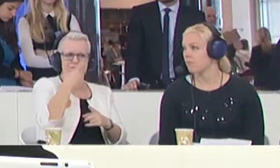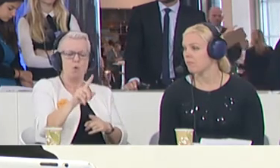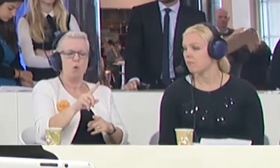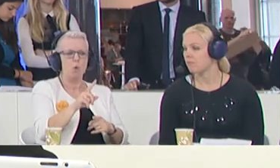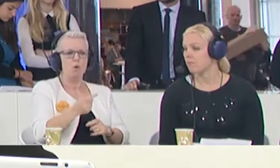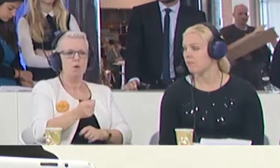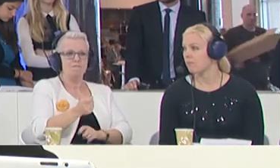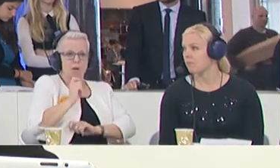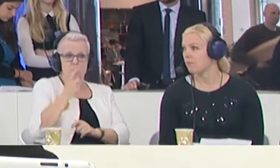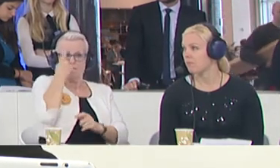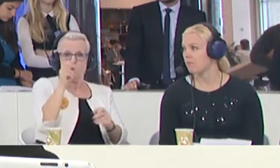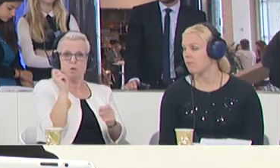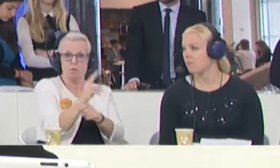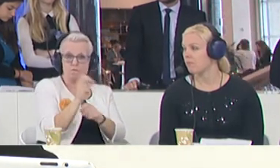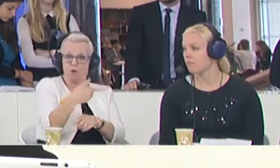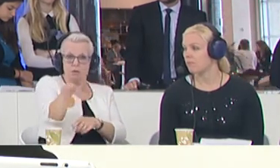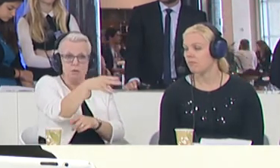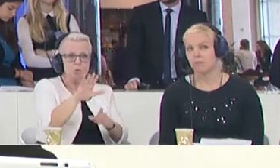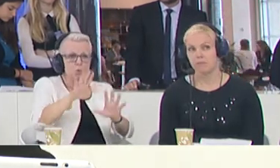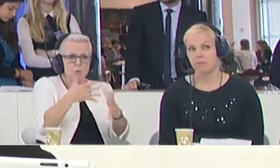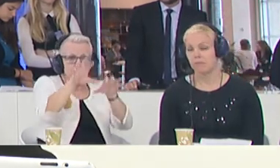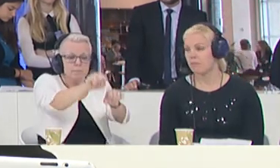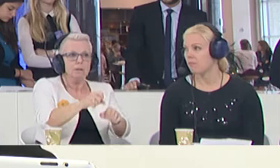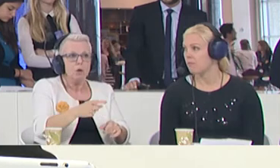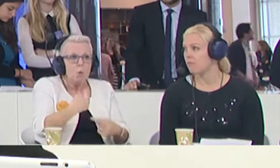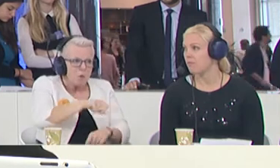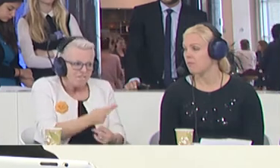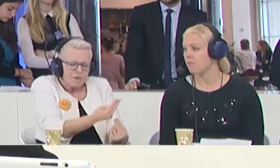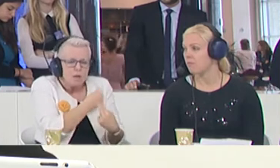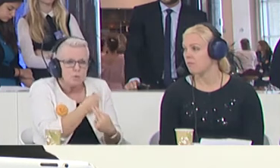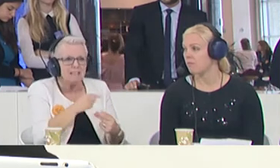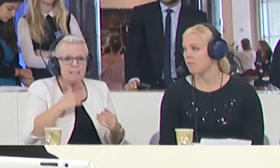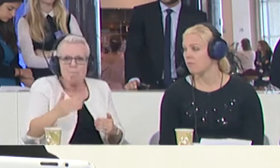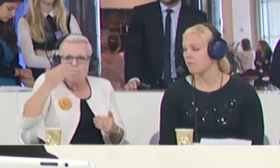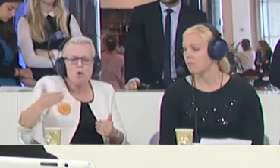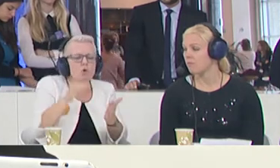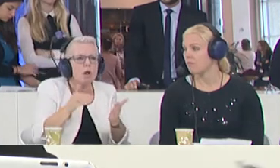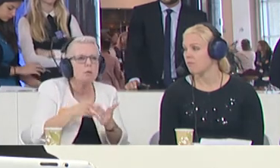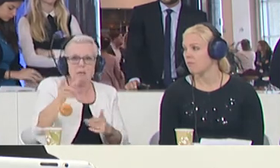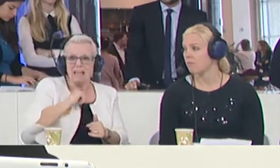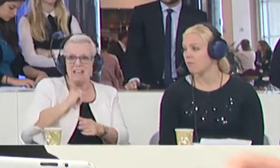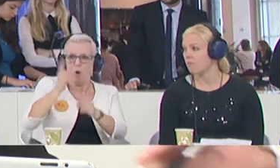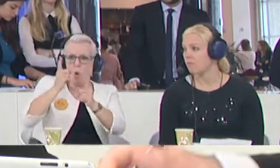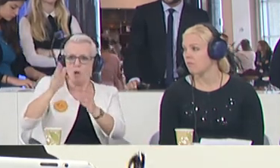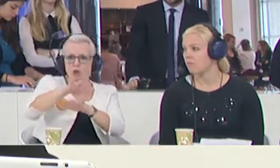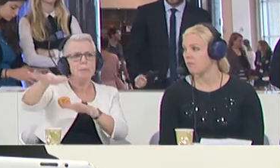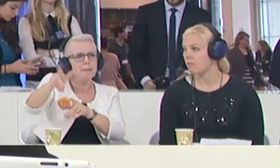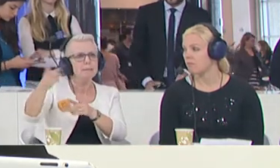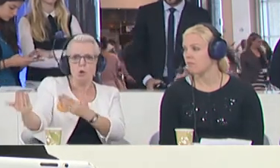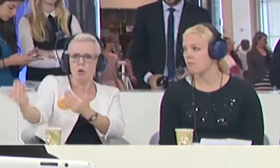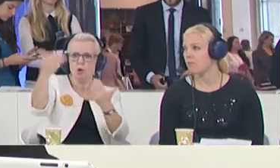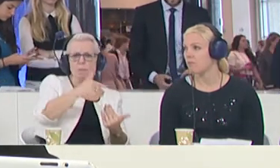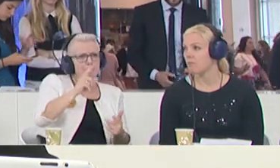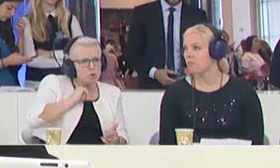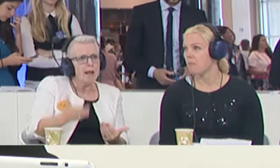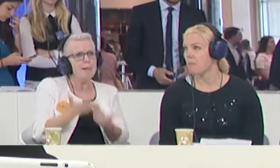for the refugee crisis? We do have a responsibility. It's our neighboring countries. These are people that are fleeing war and conflict. So that should be the